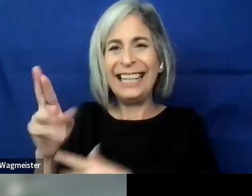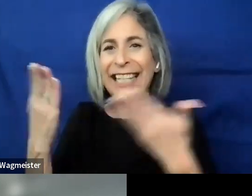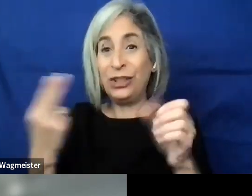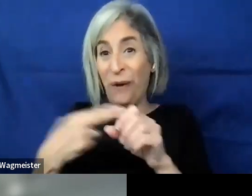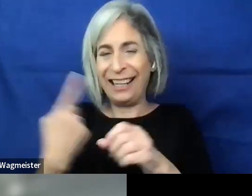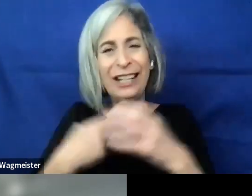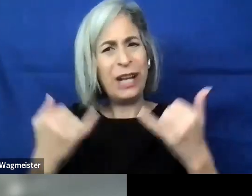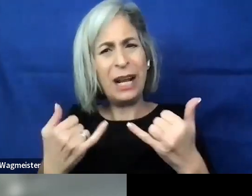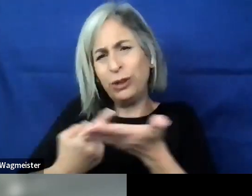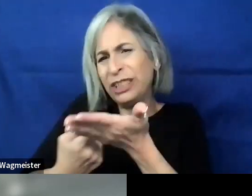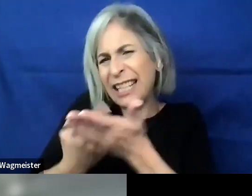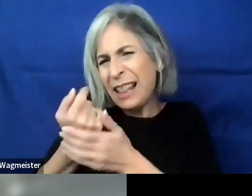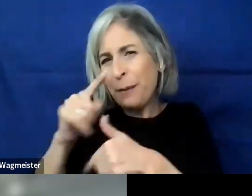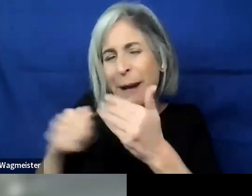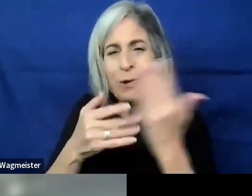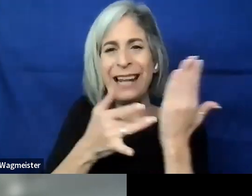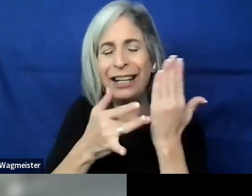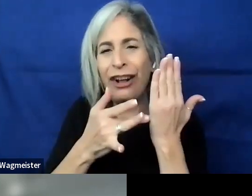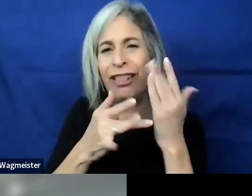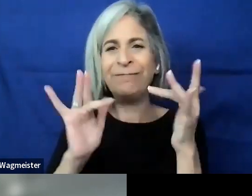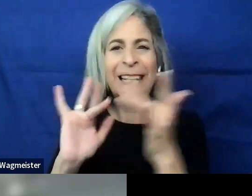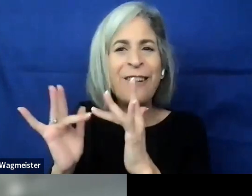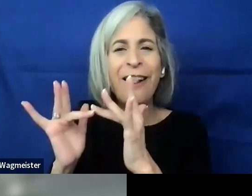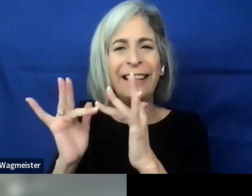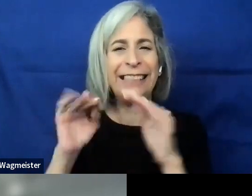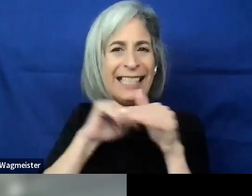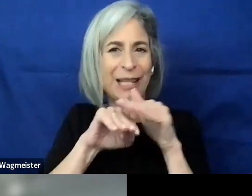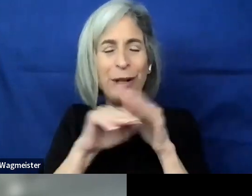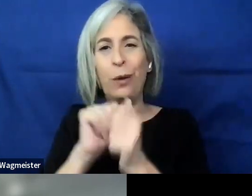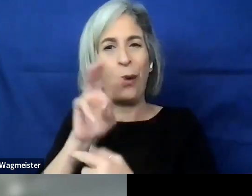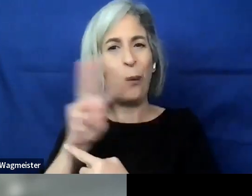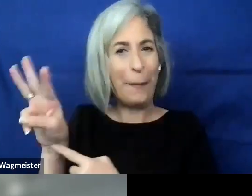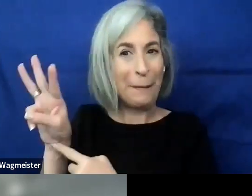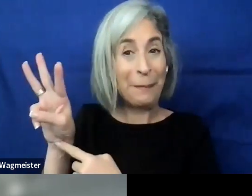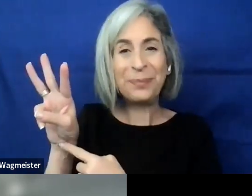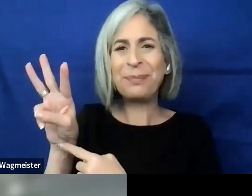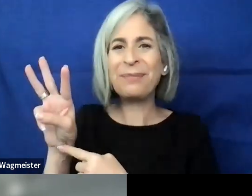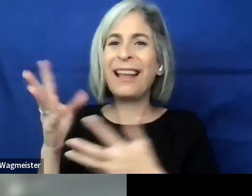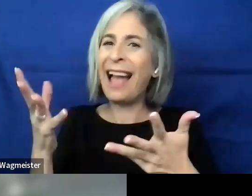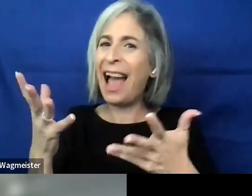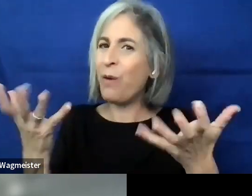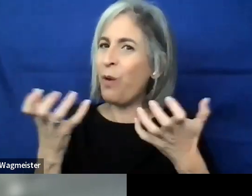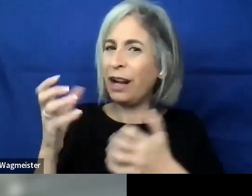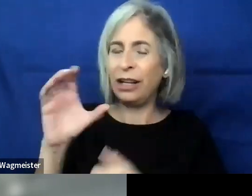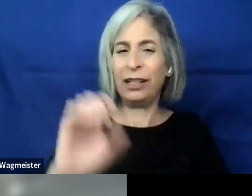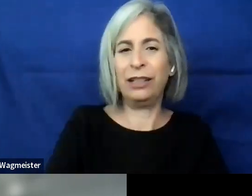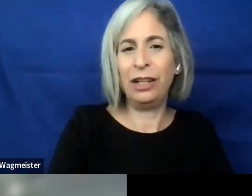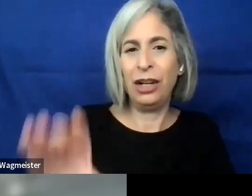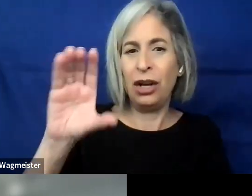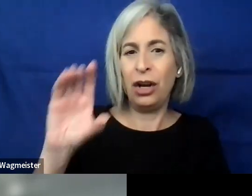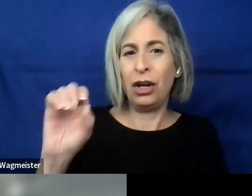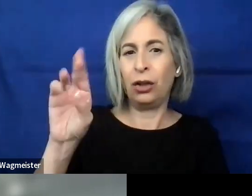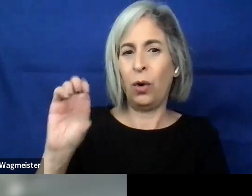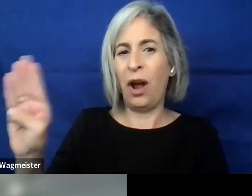about technical digital accessibility and web accessibility. So I'd like to give Corb a moment to introduce themselves